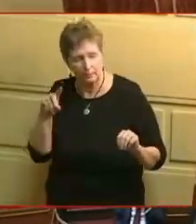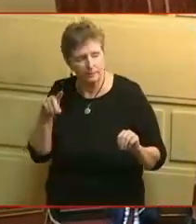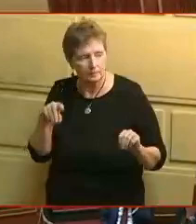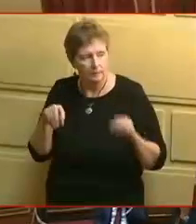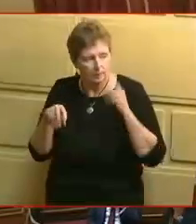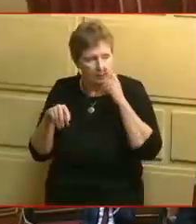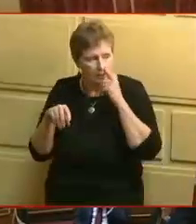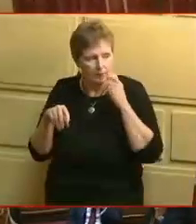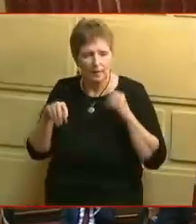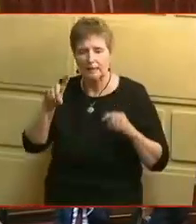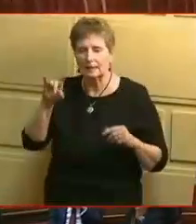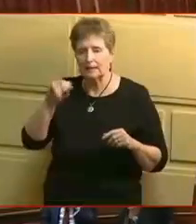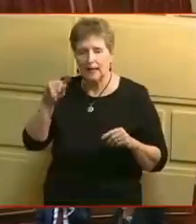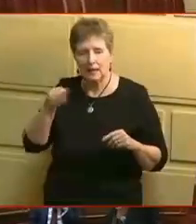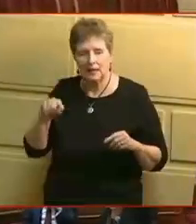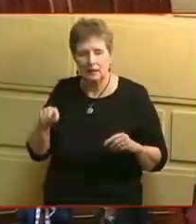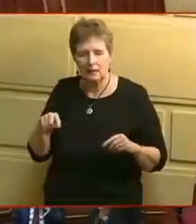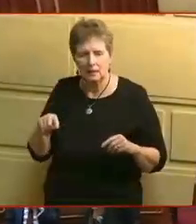Representative Diaz.